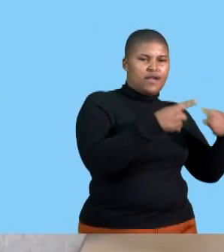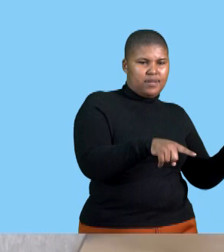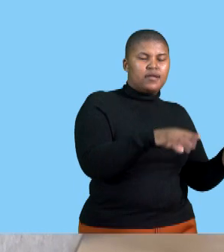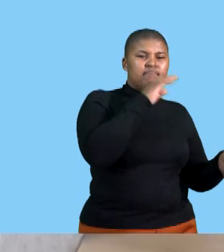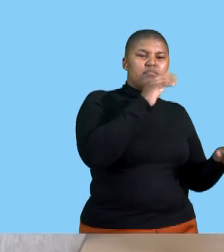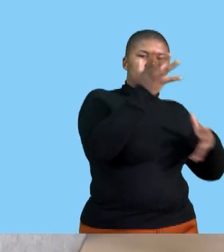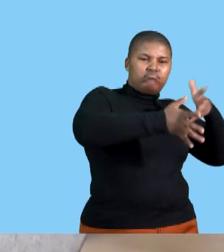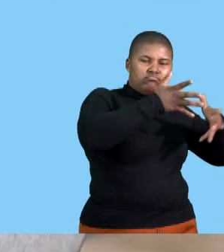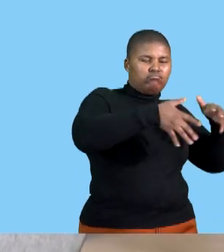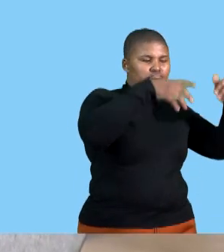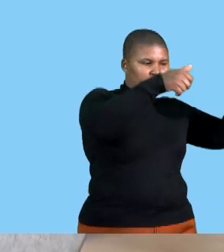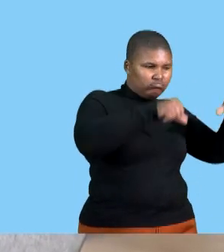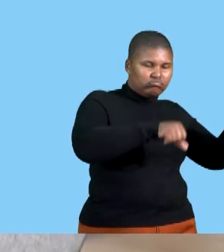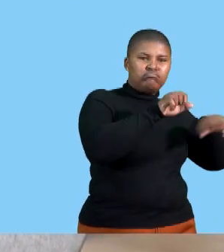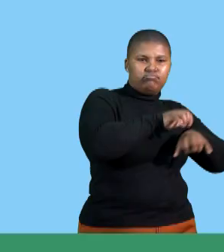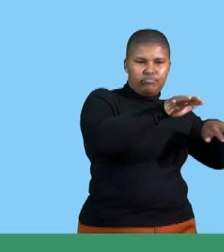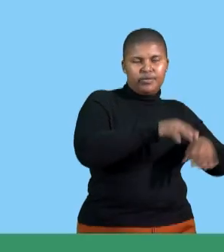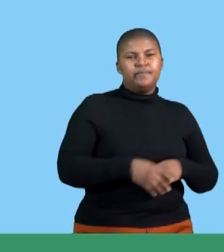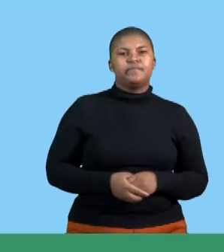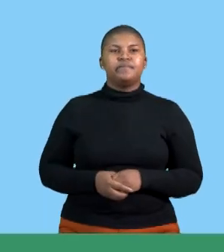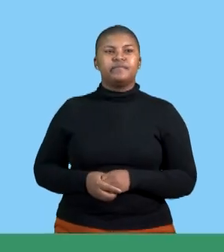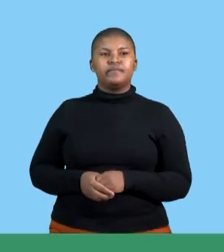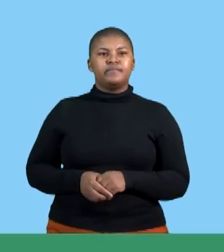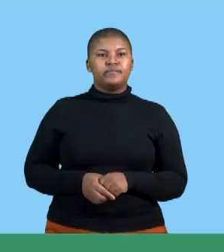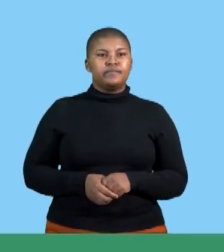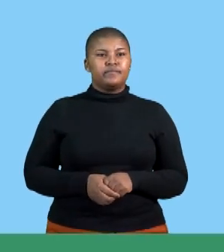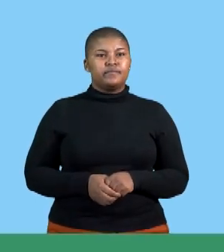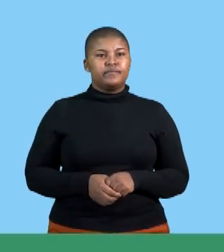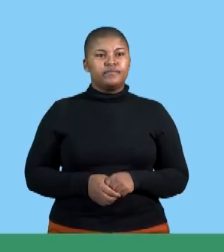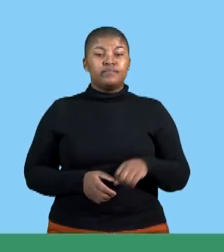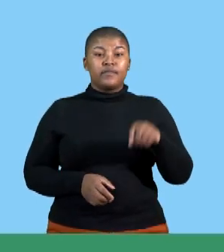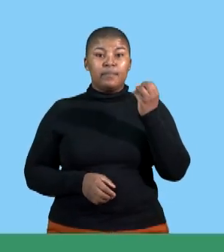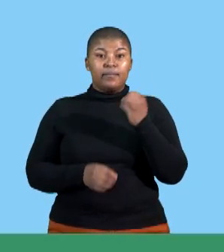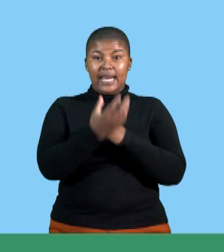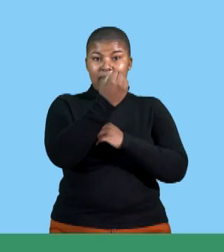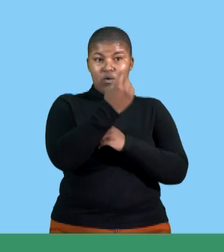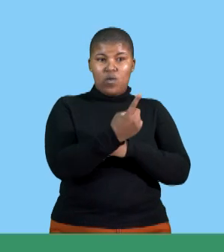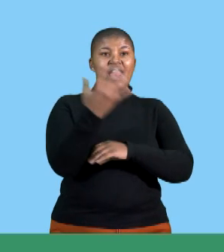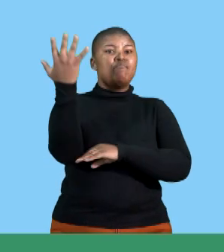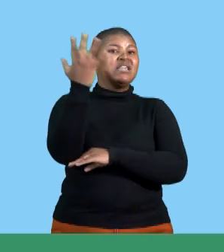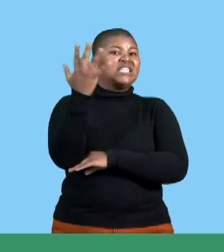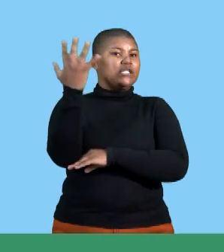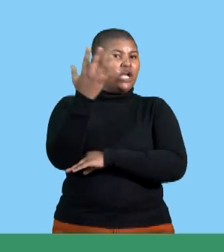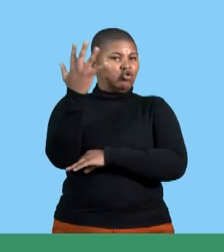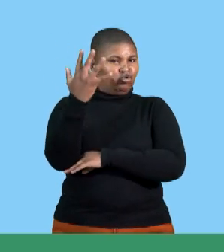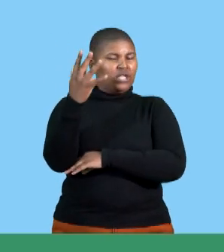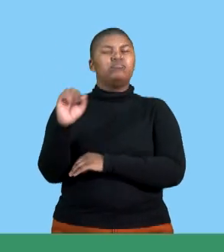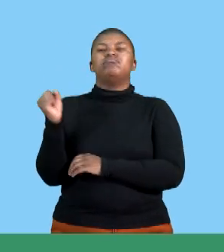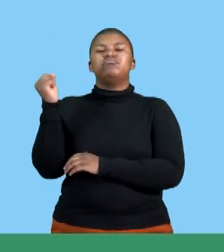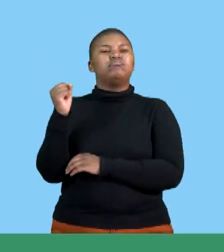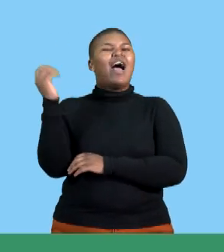you're not speaking so let's see the state the statement here a presentation which is delivered